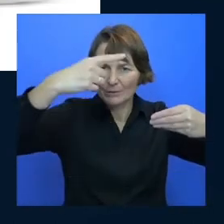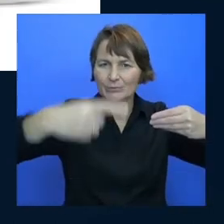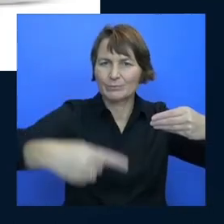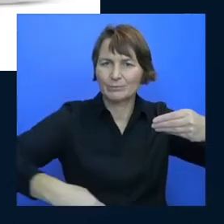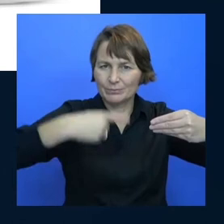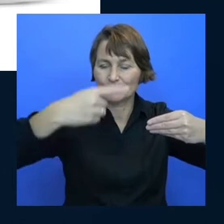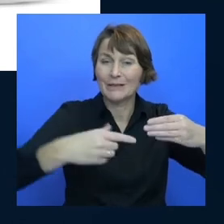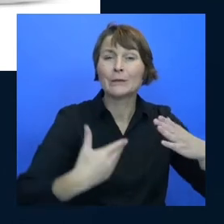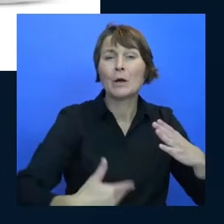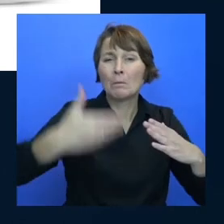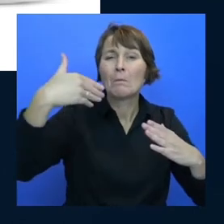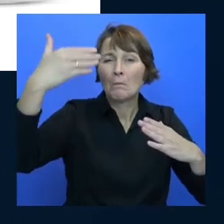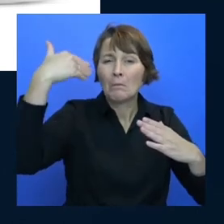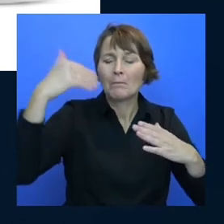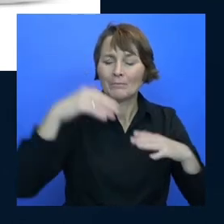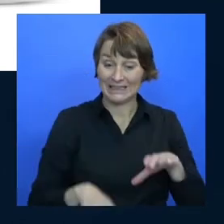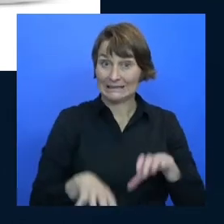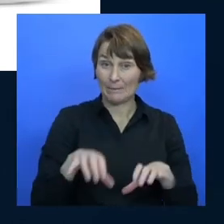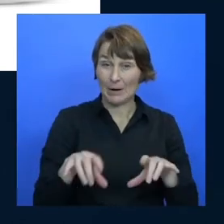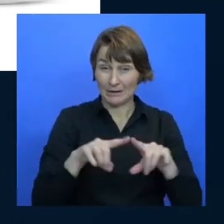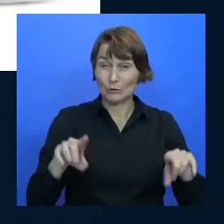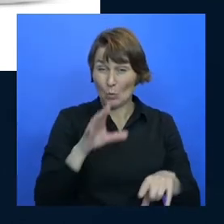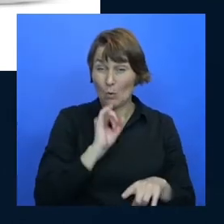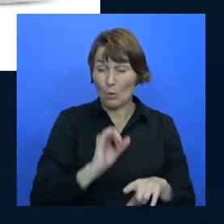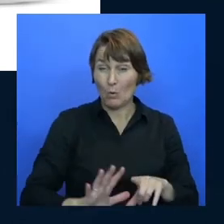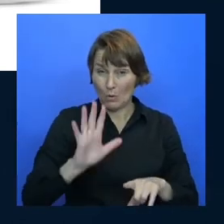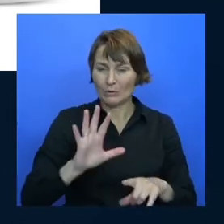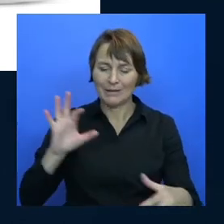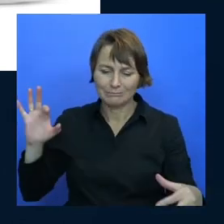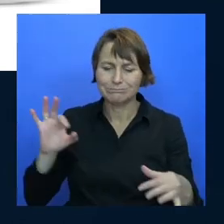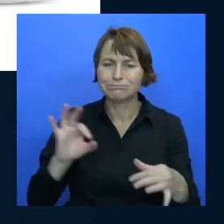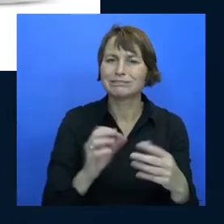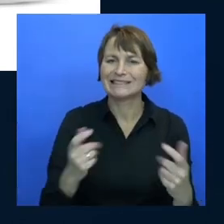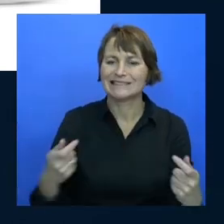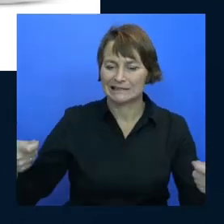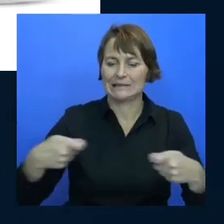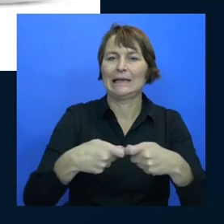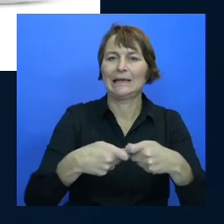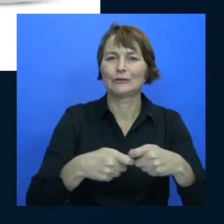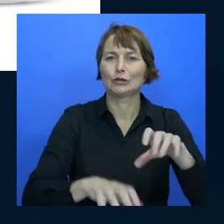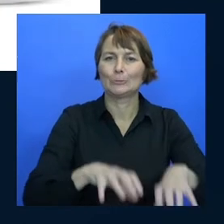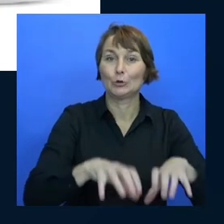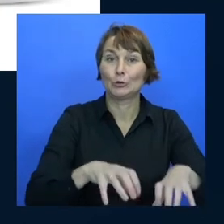up to computers we needed a way to take the paper and go all the way back